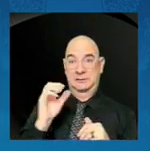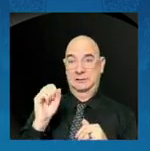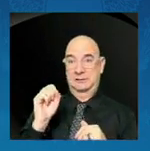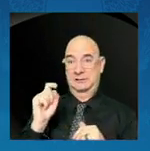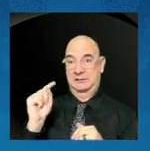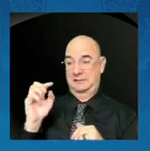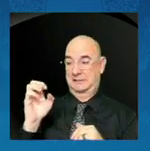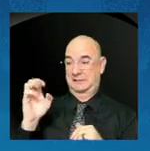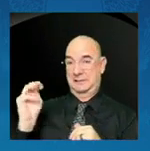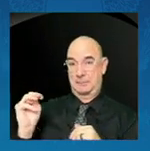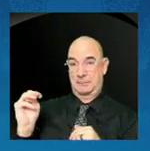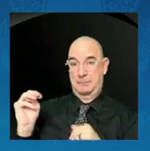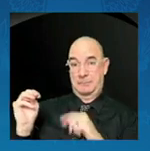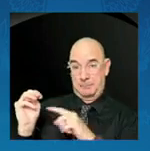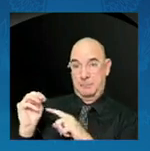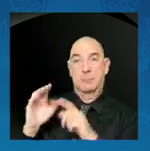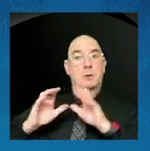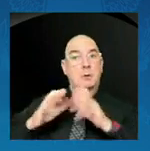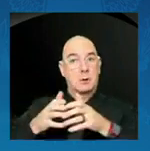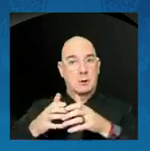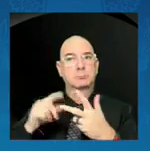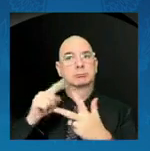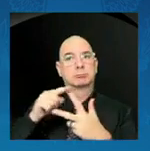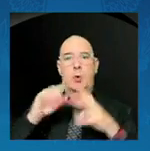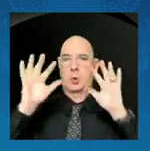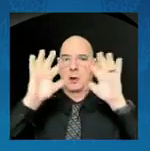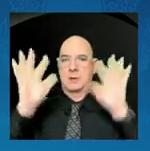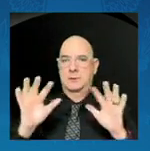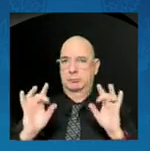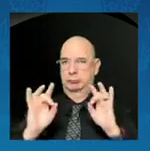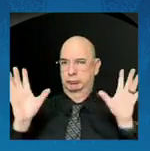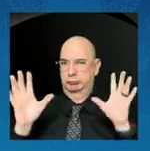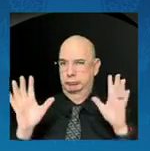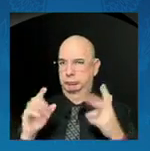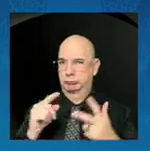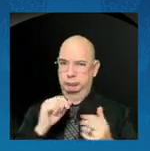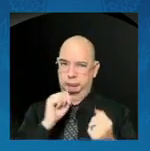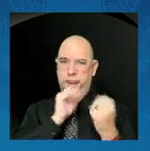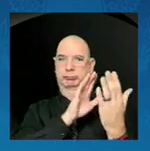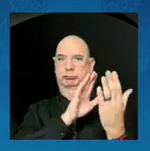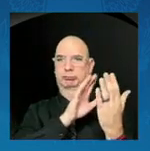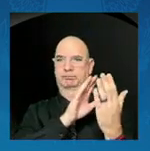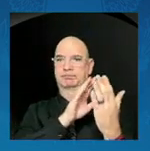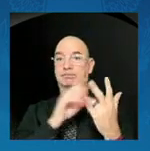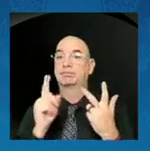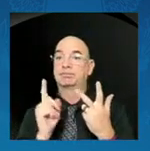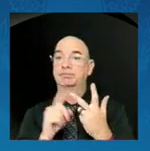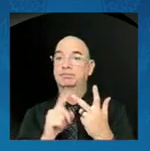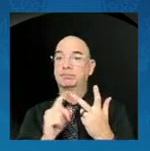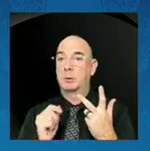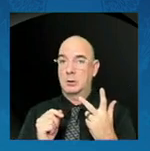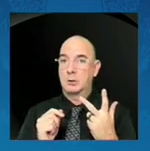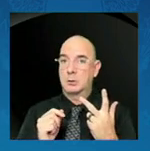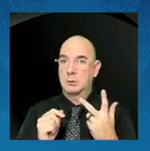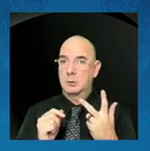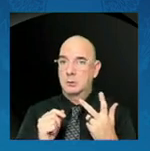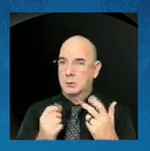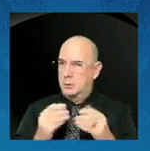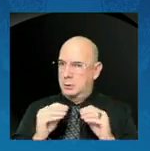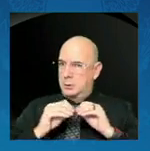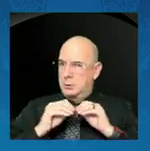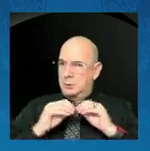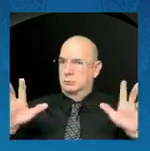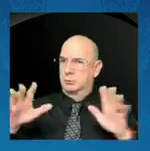the climate crisis. Three, promoting rules and norms that govern space.